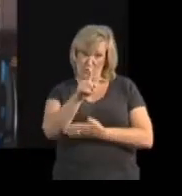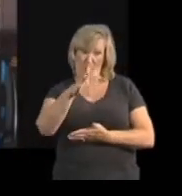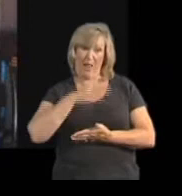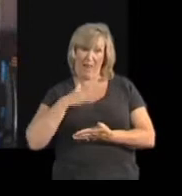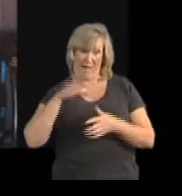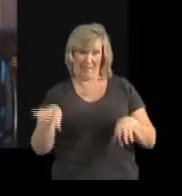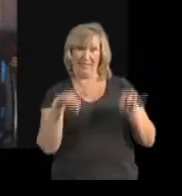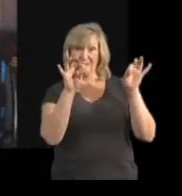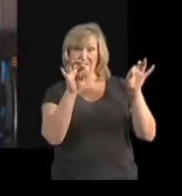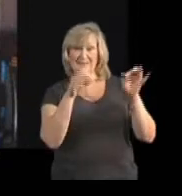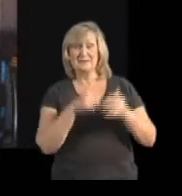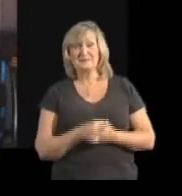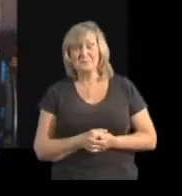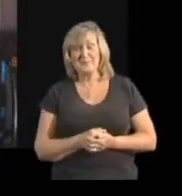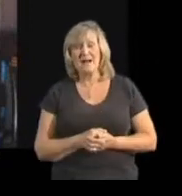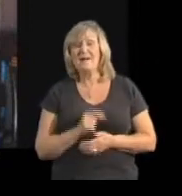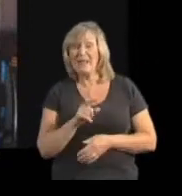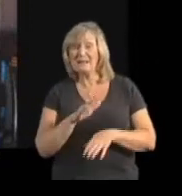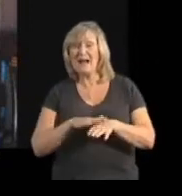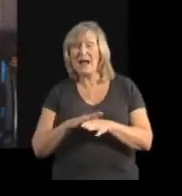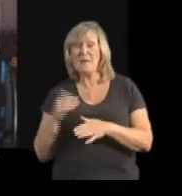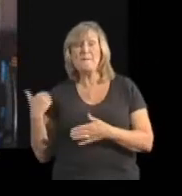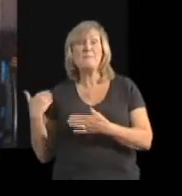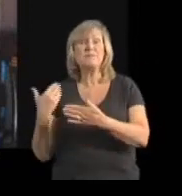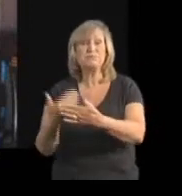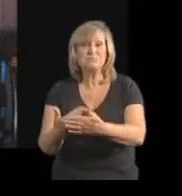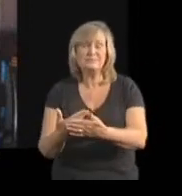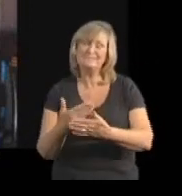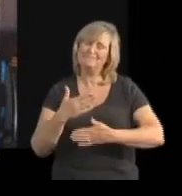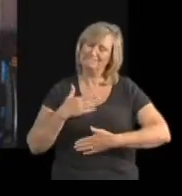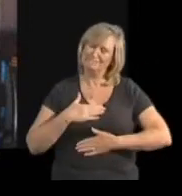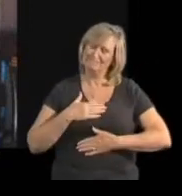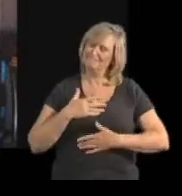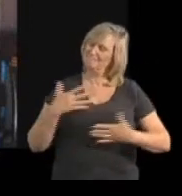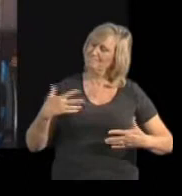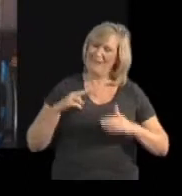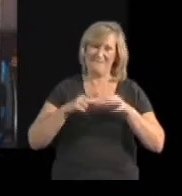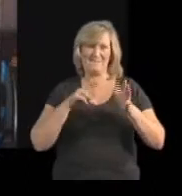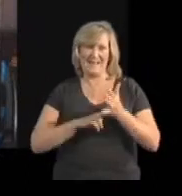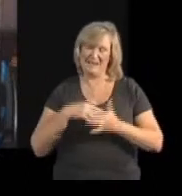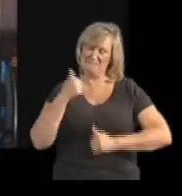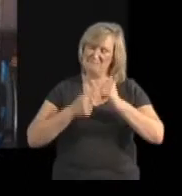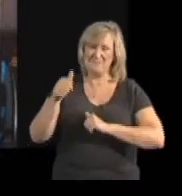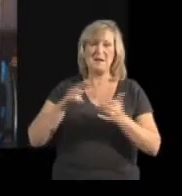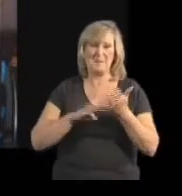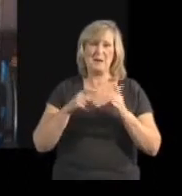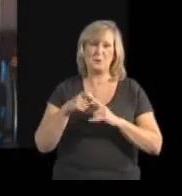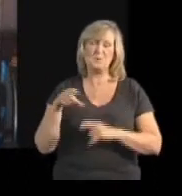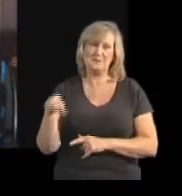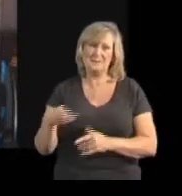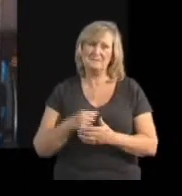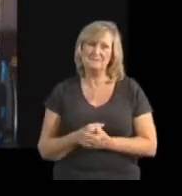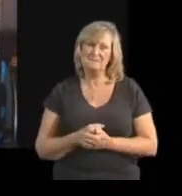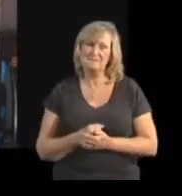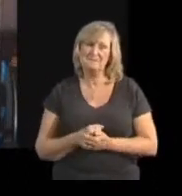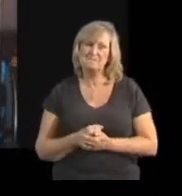From then on I have been a massive fan of Max Dawson's and I